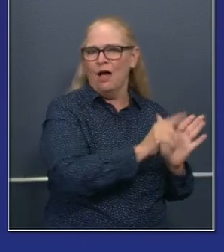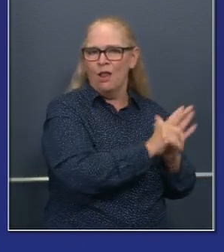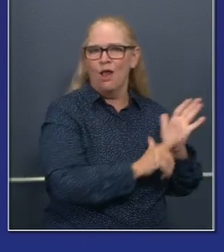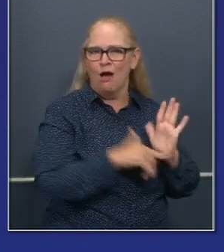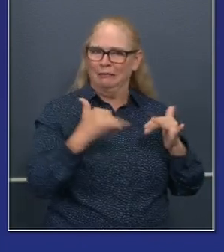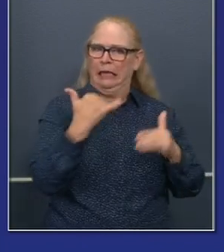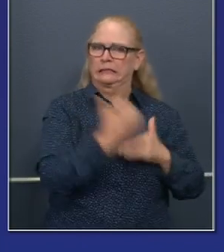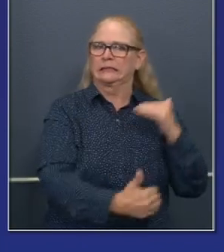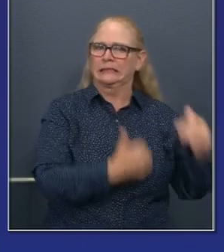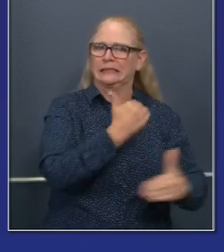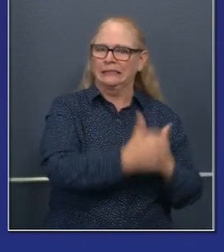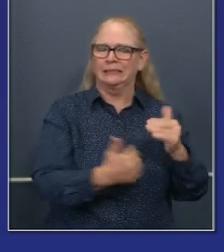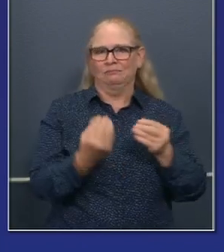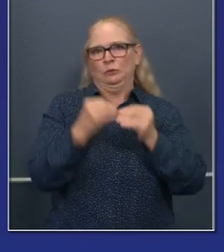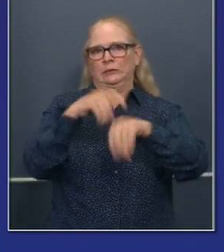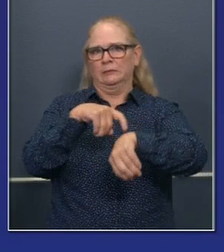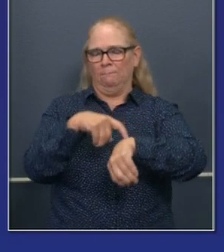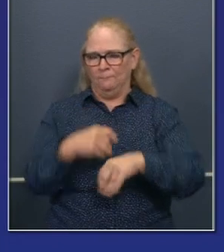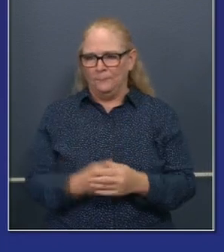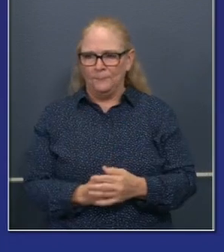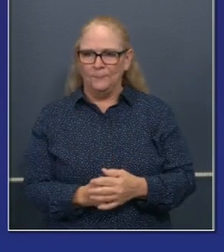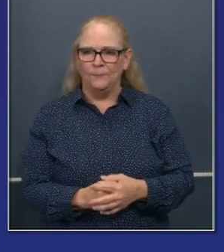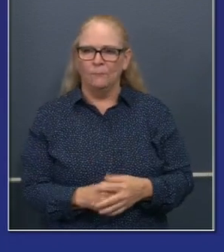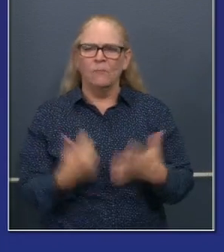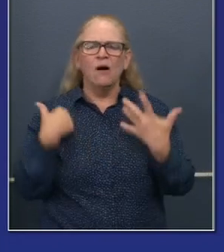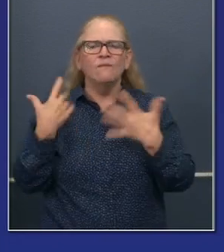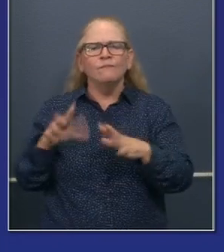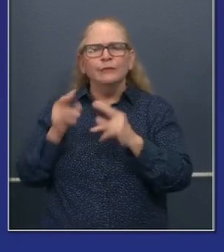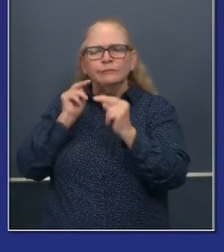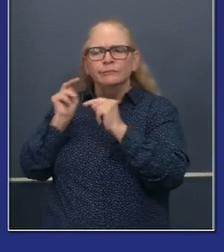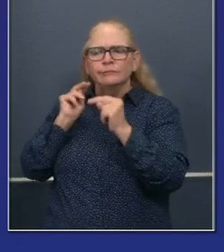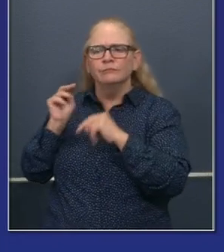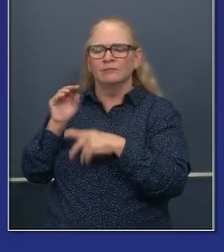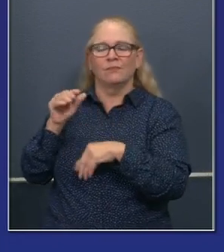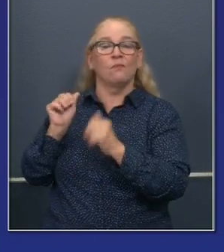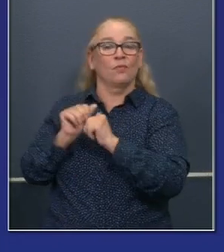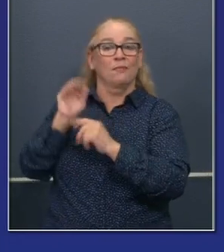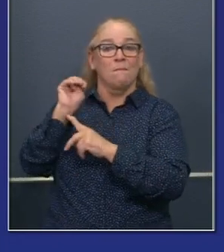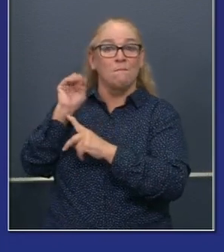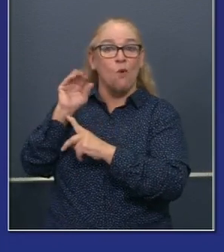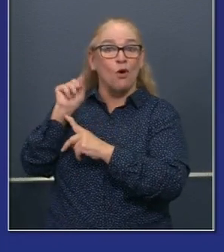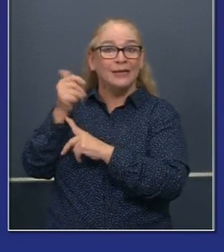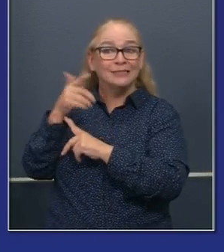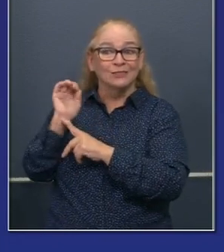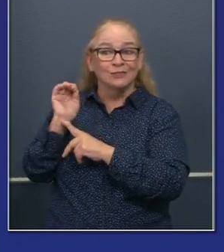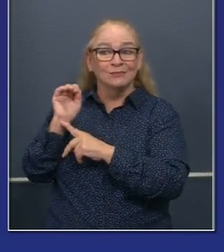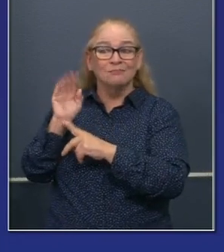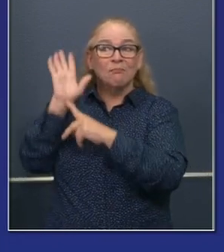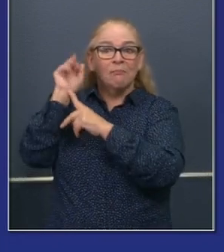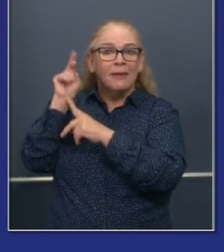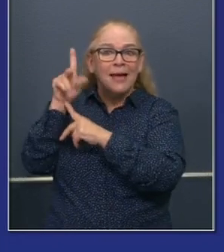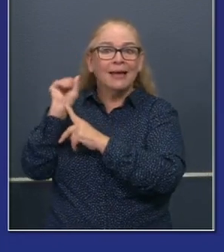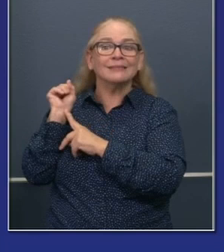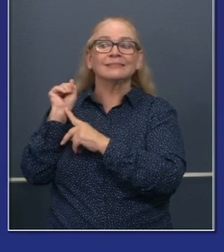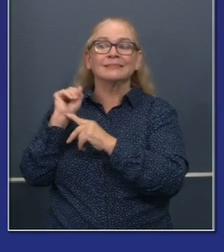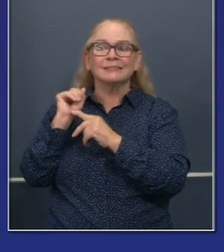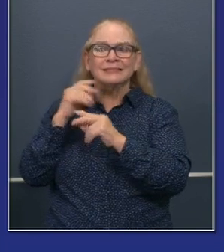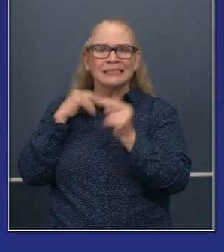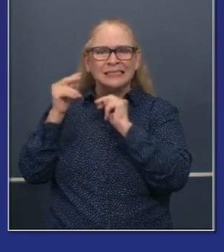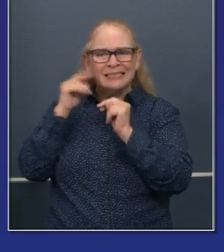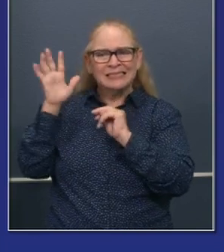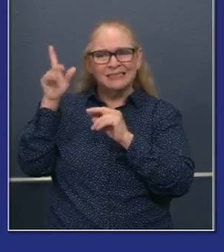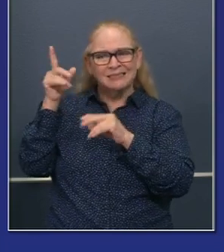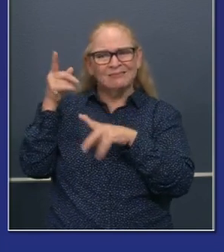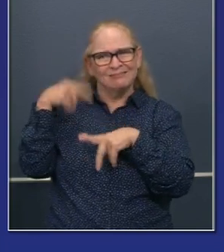forbearance. Uh, we negotiated that. I think we were the first states in the country to do so. Uh, and I want folks to